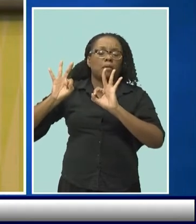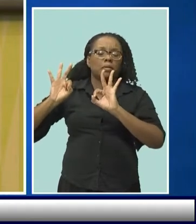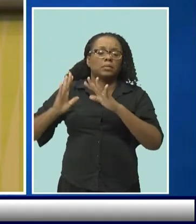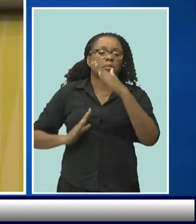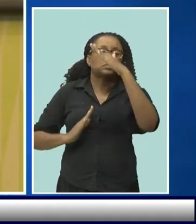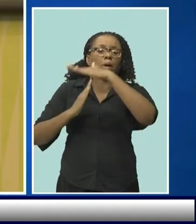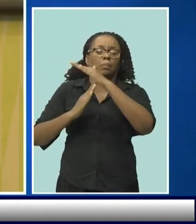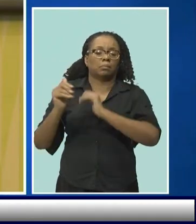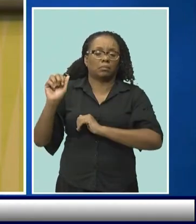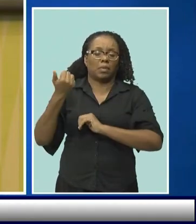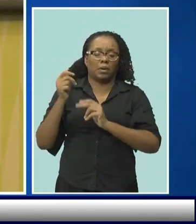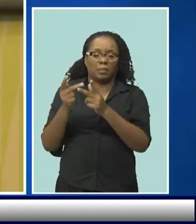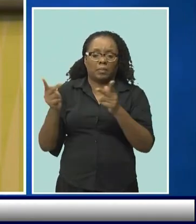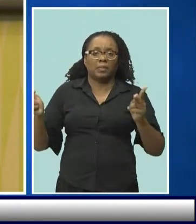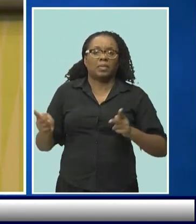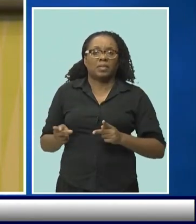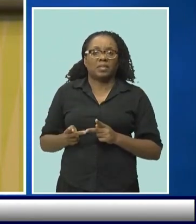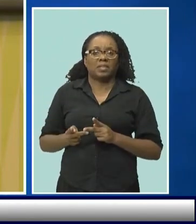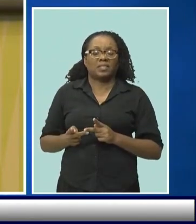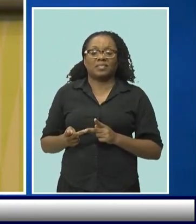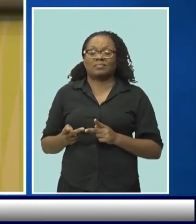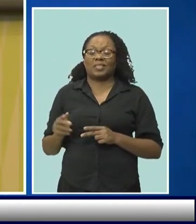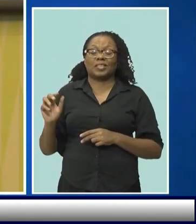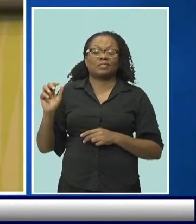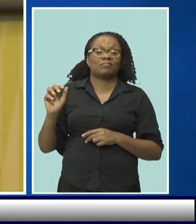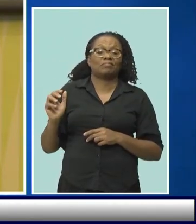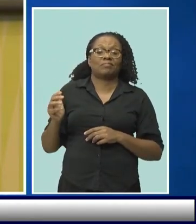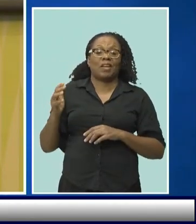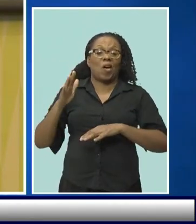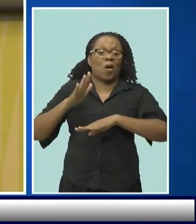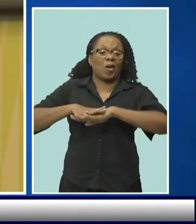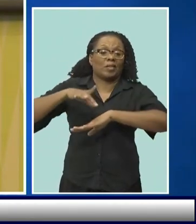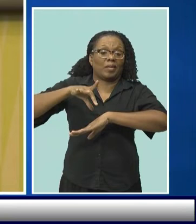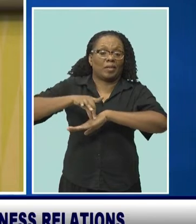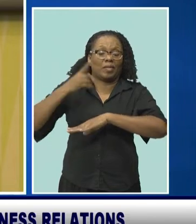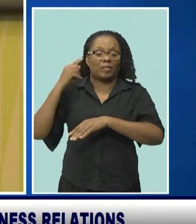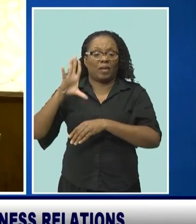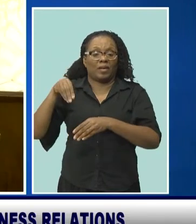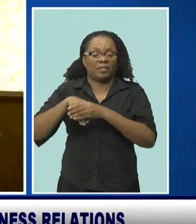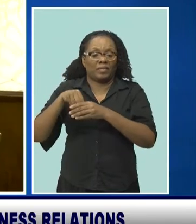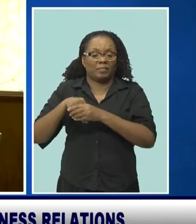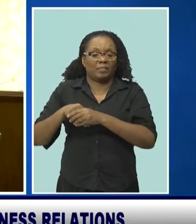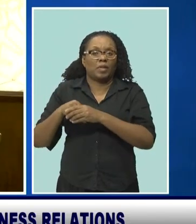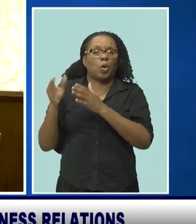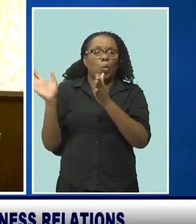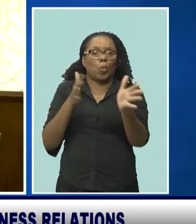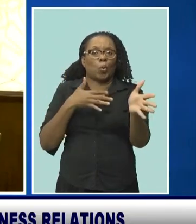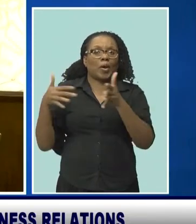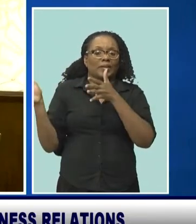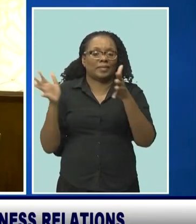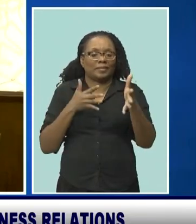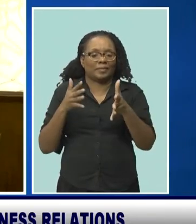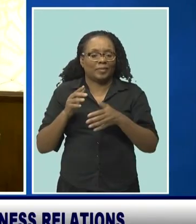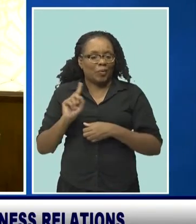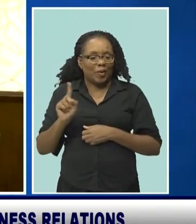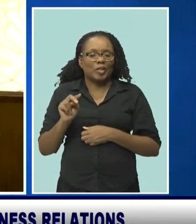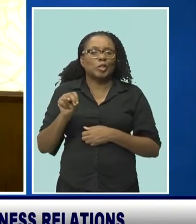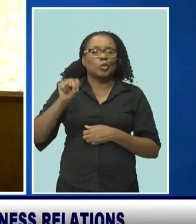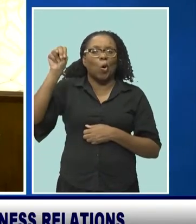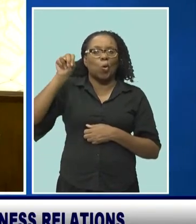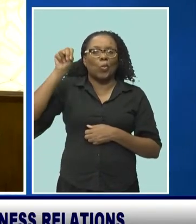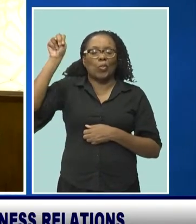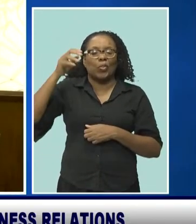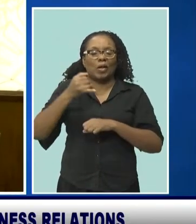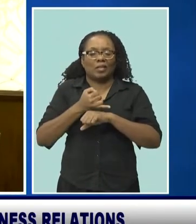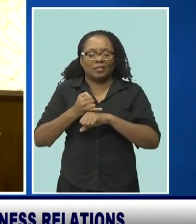locations to be found on planet Earth for investment in wind. And Minister Simmons says since Scotland has been